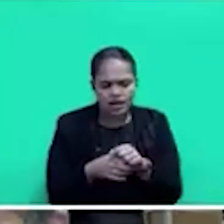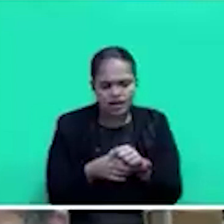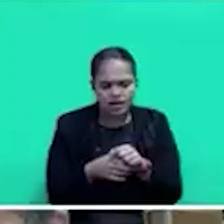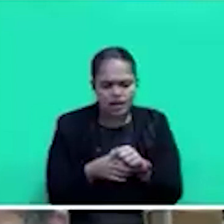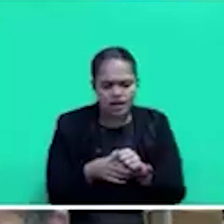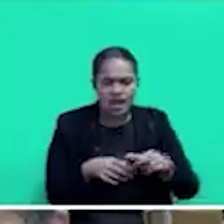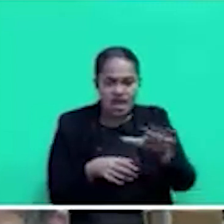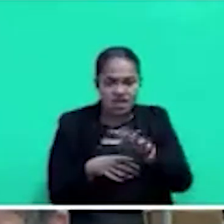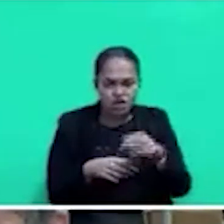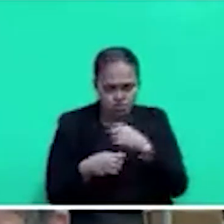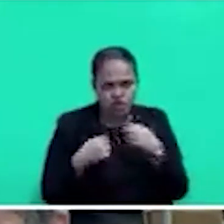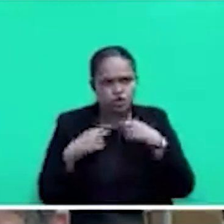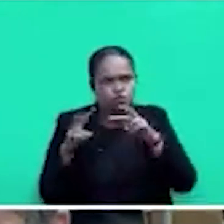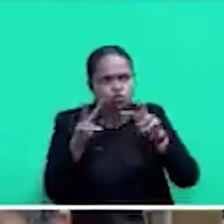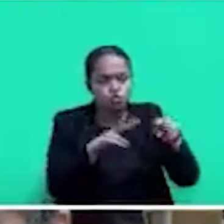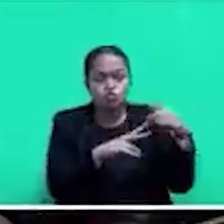that field. Thank you.